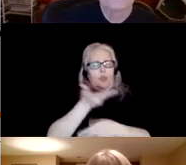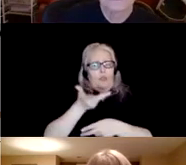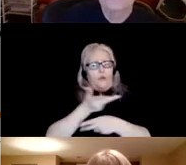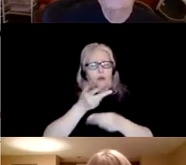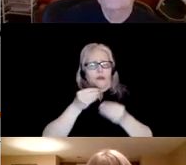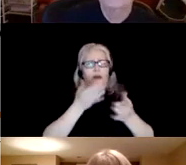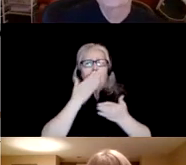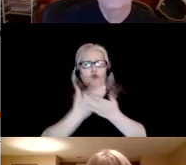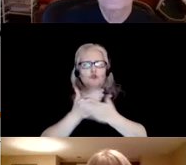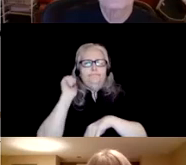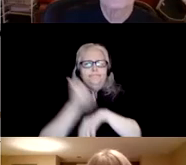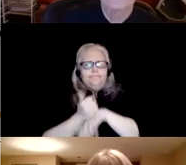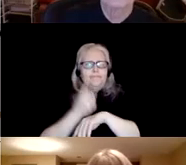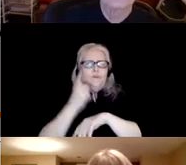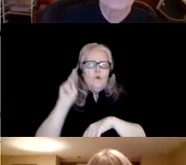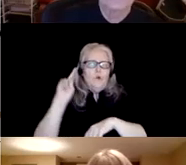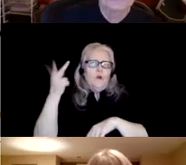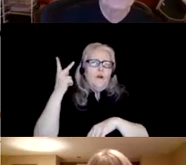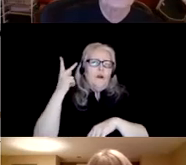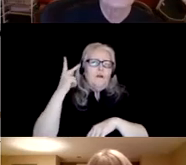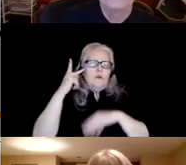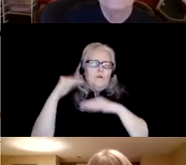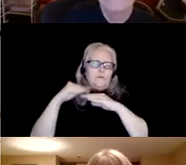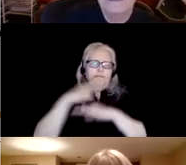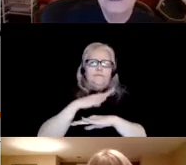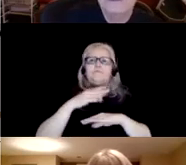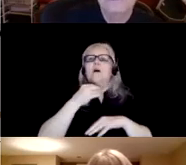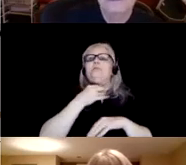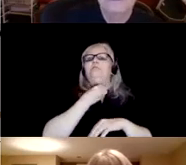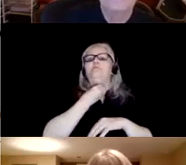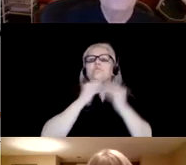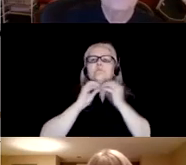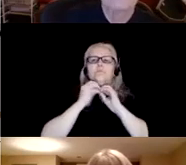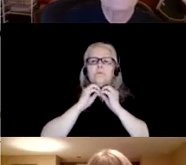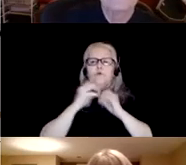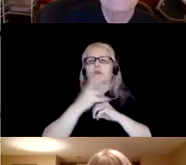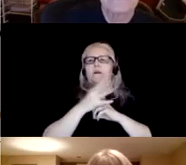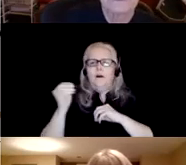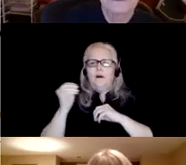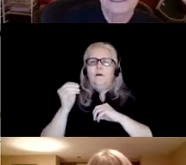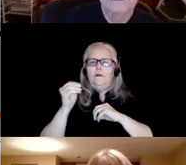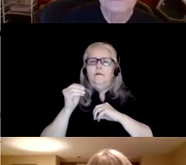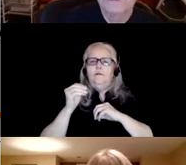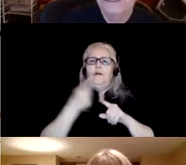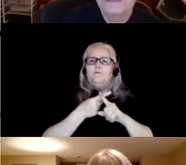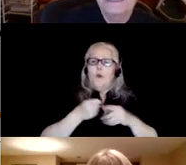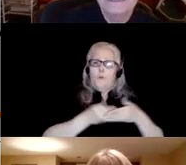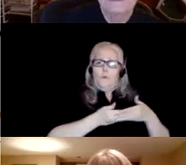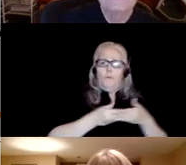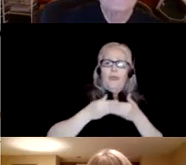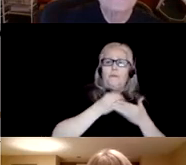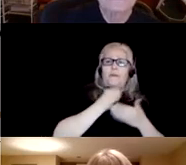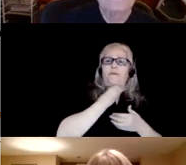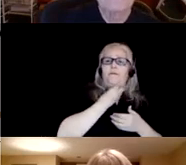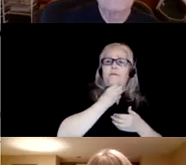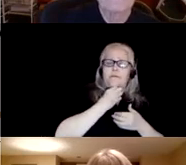the phonological realization of laryngeal articulation but also its emergence from infant vocalizations its